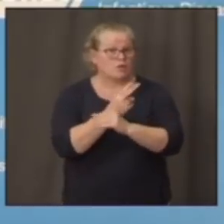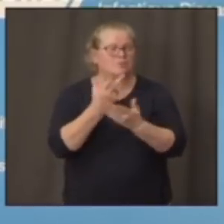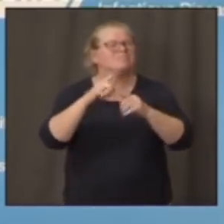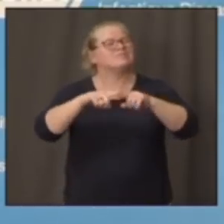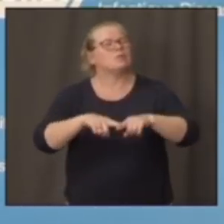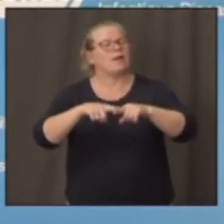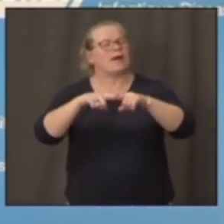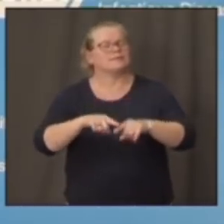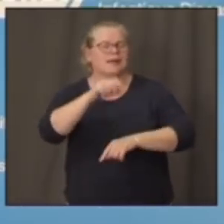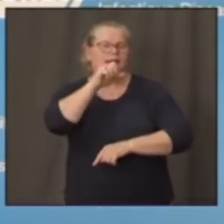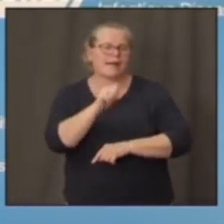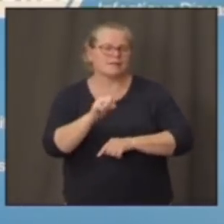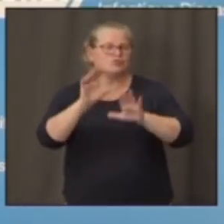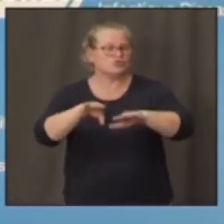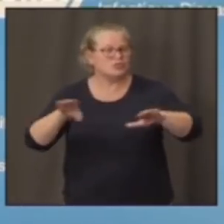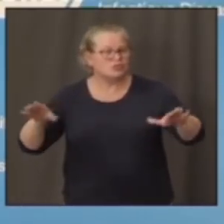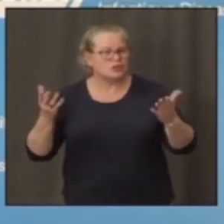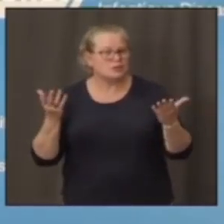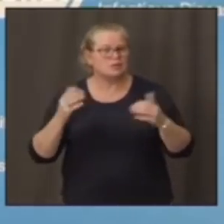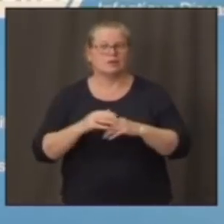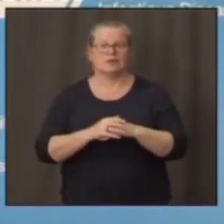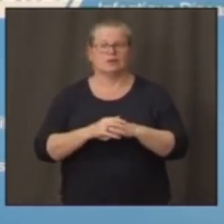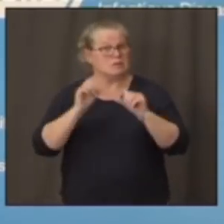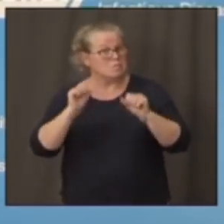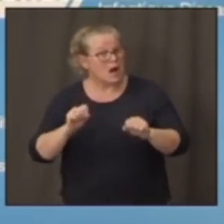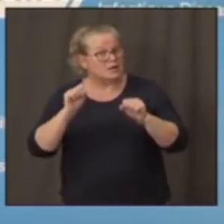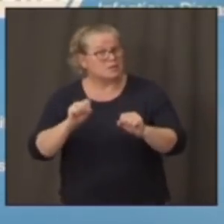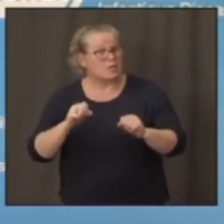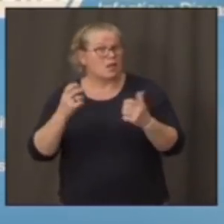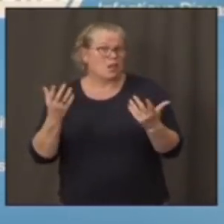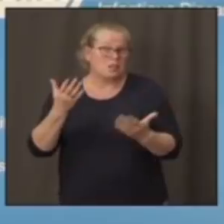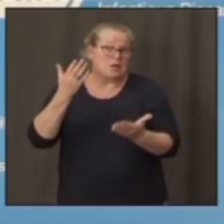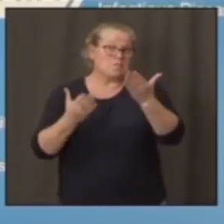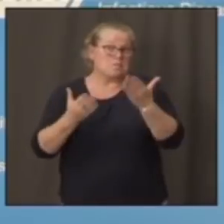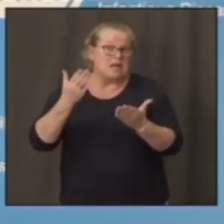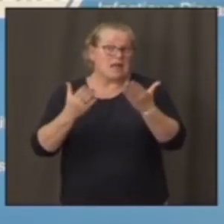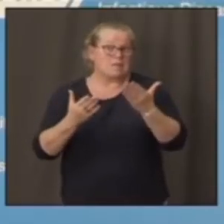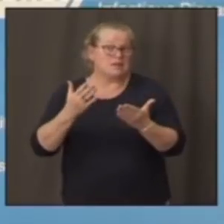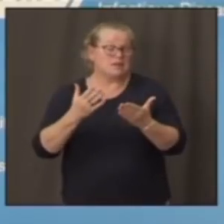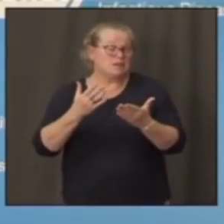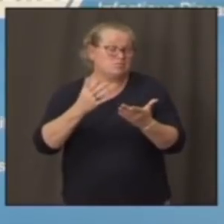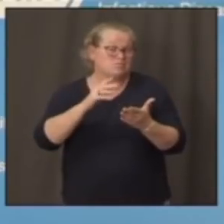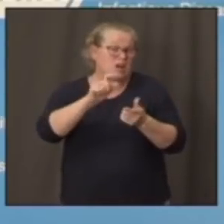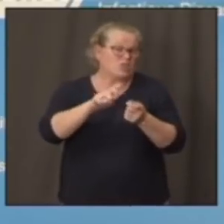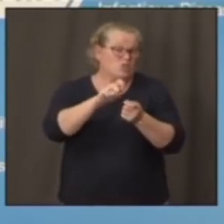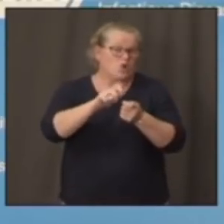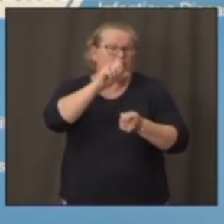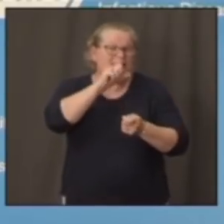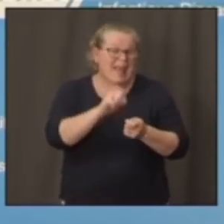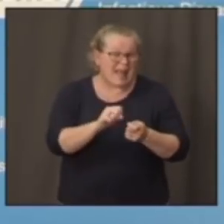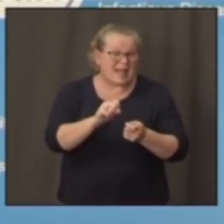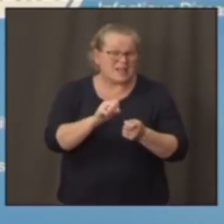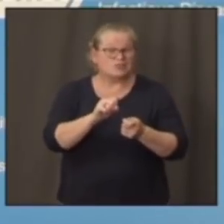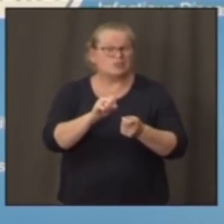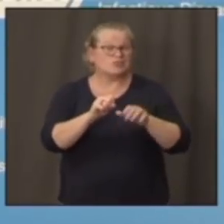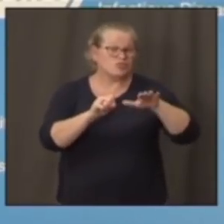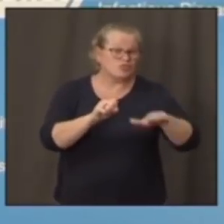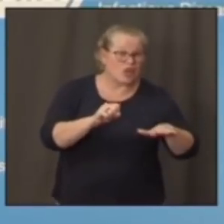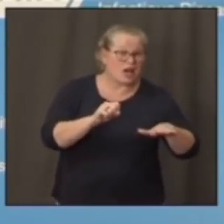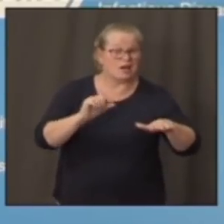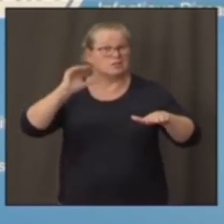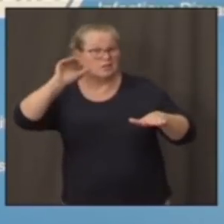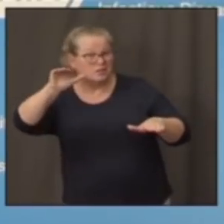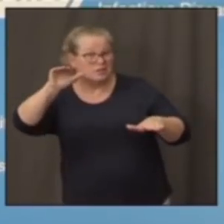age of the children. Is it feasible to have a child at a certain age keep a mask on as well as good